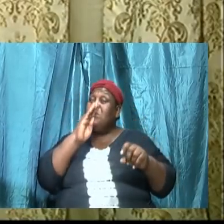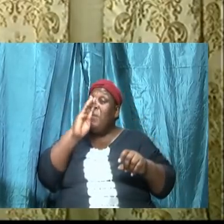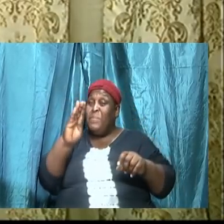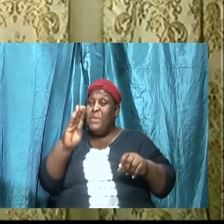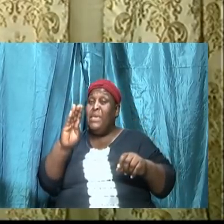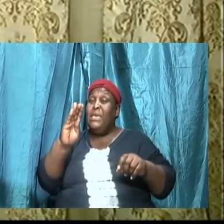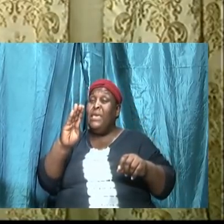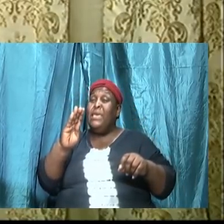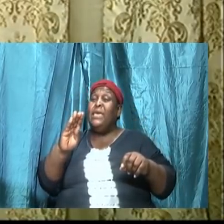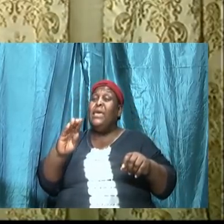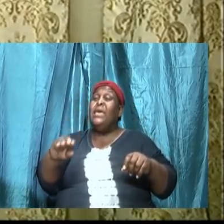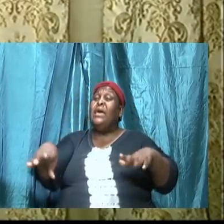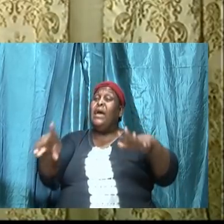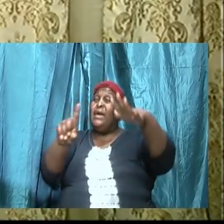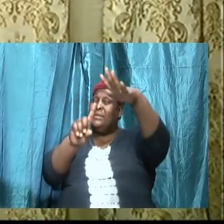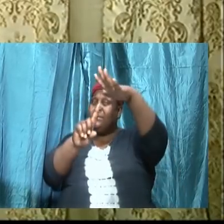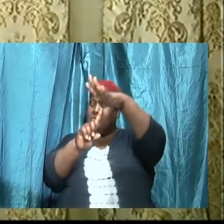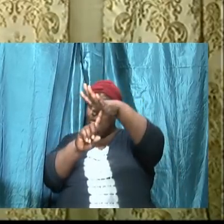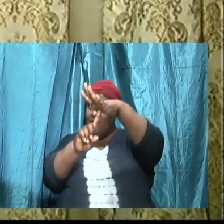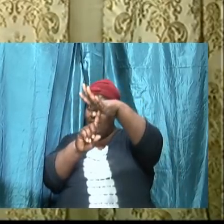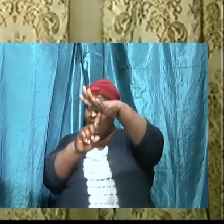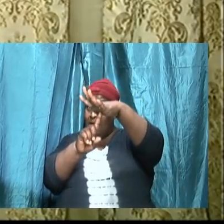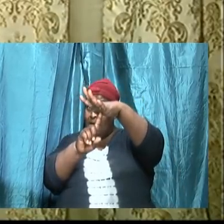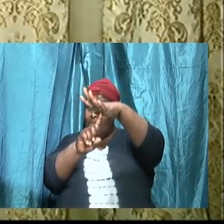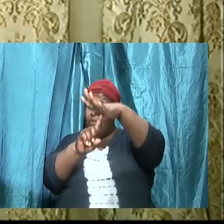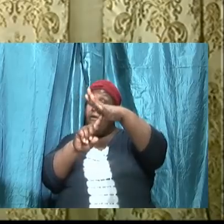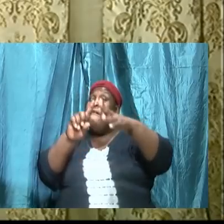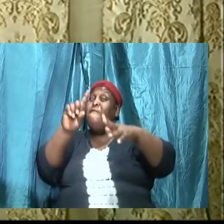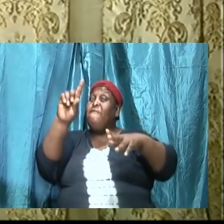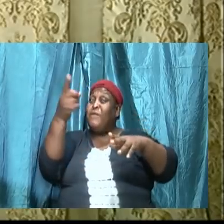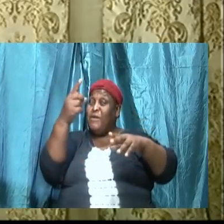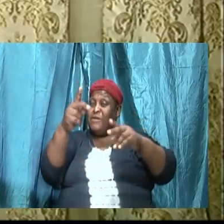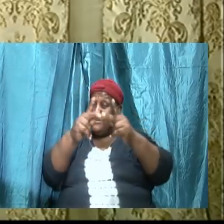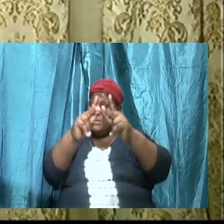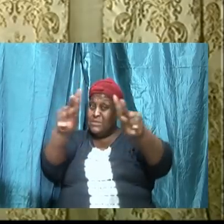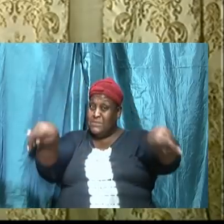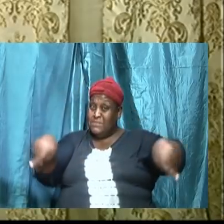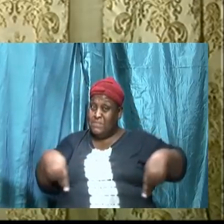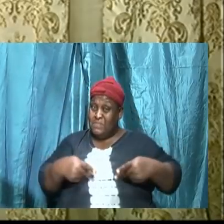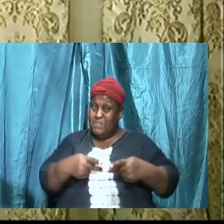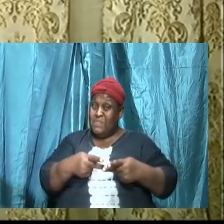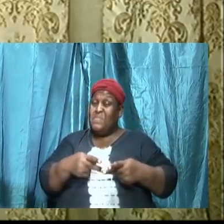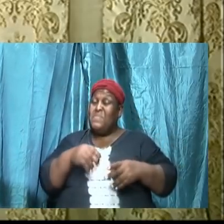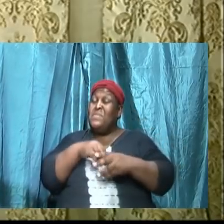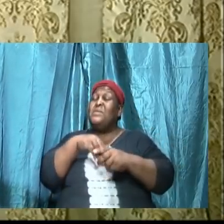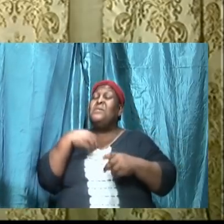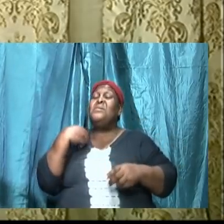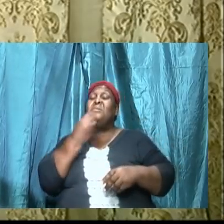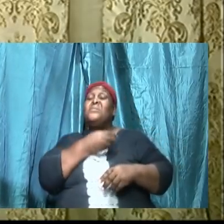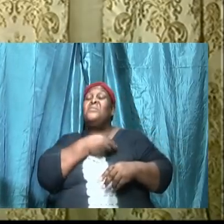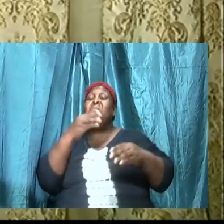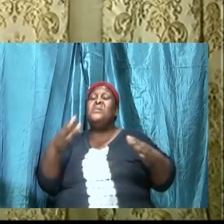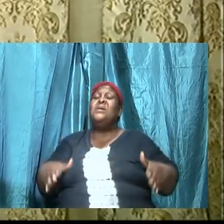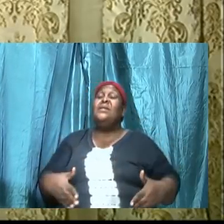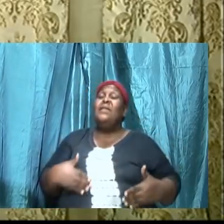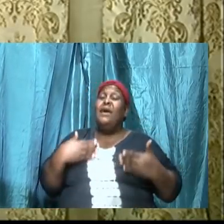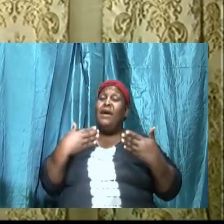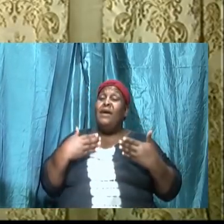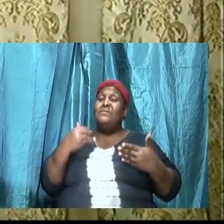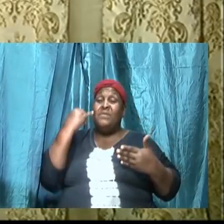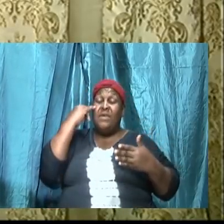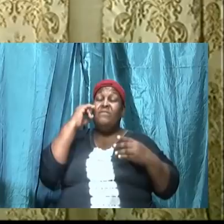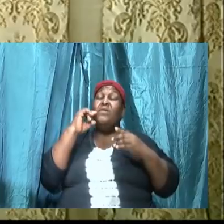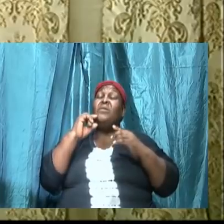at a place of top priority in our lives. If we are going to live